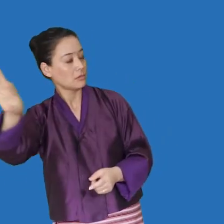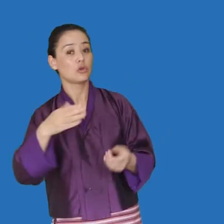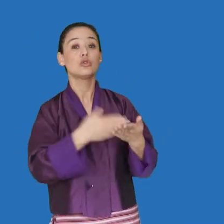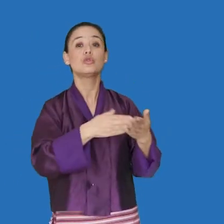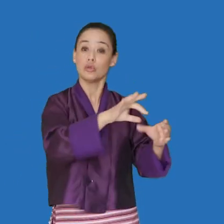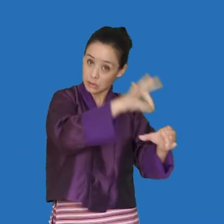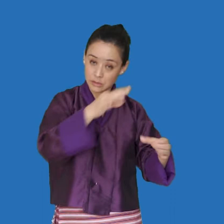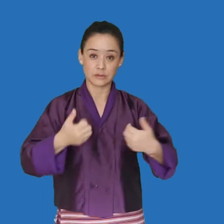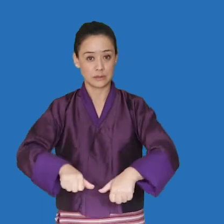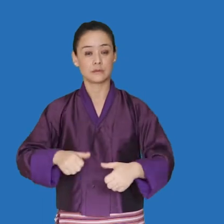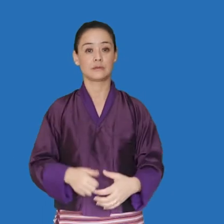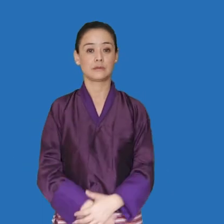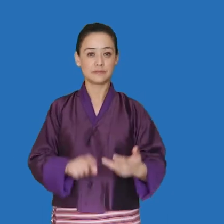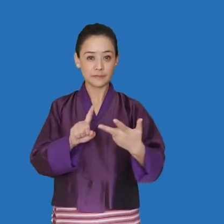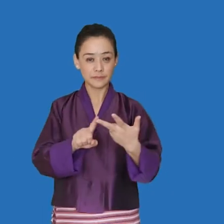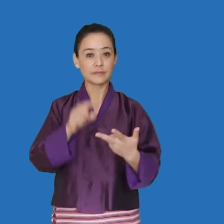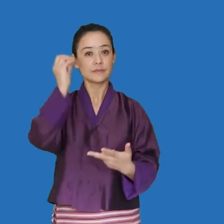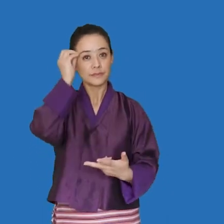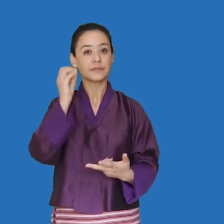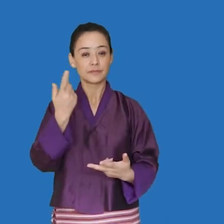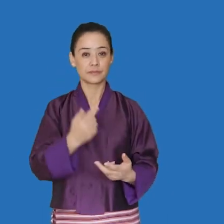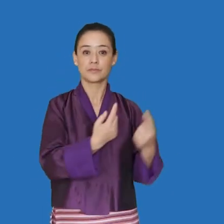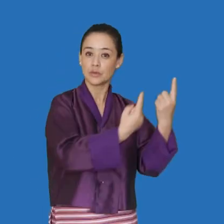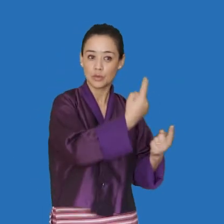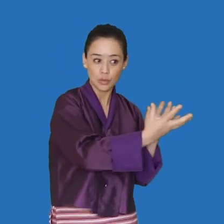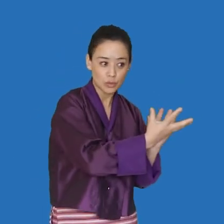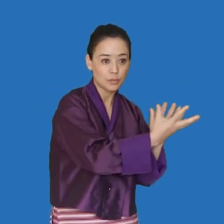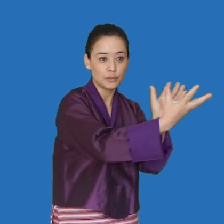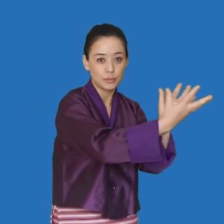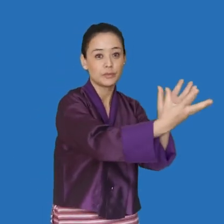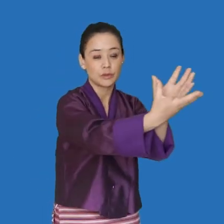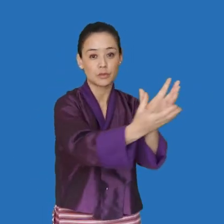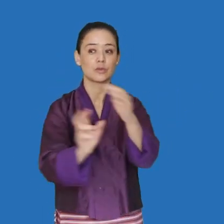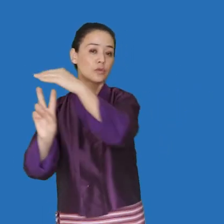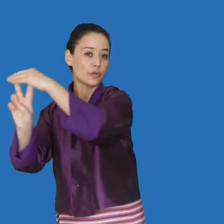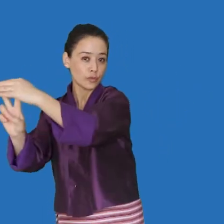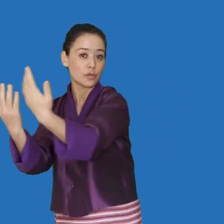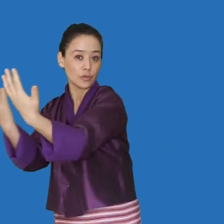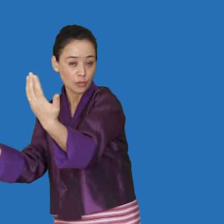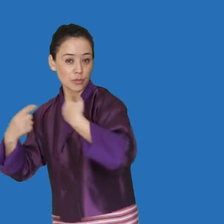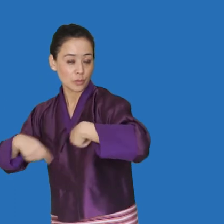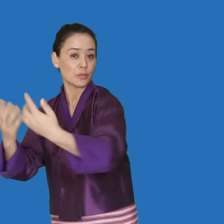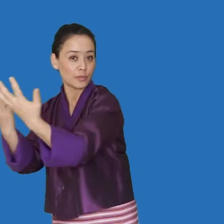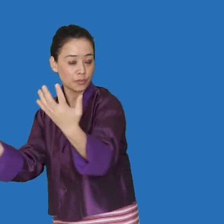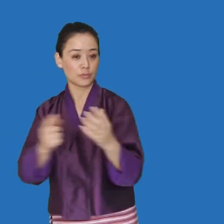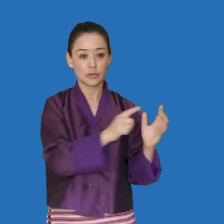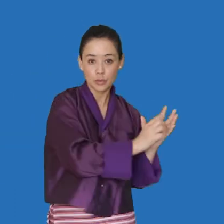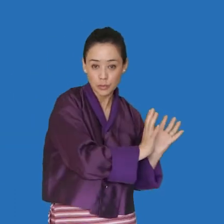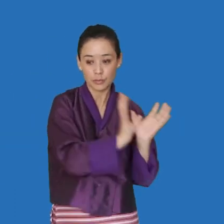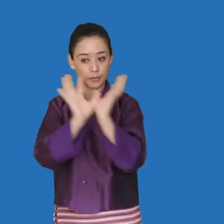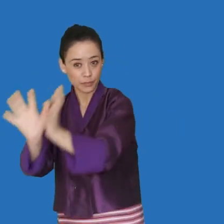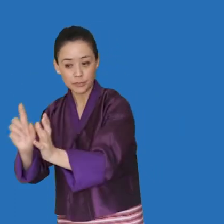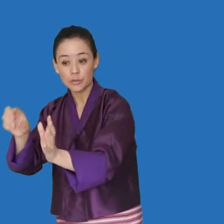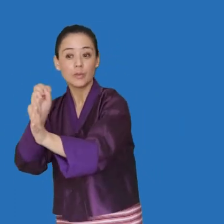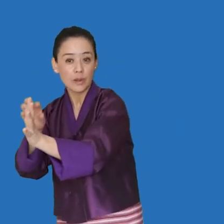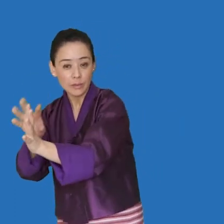perform well it is said to be fair as all political parties and